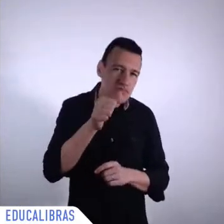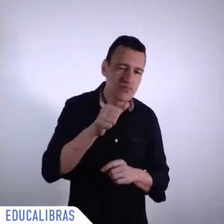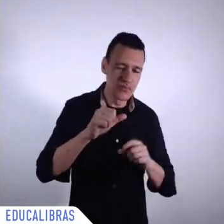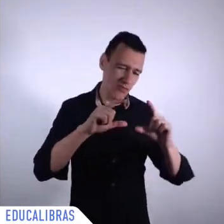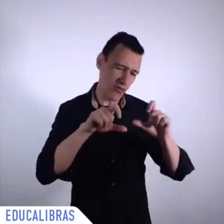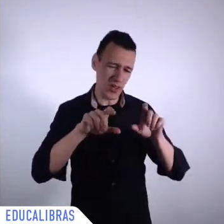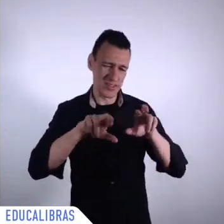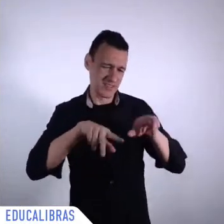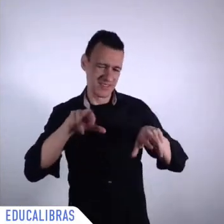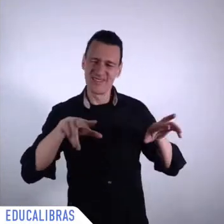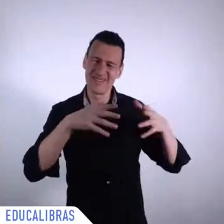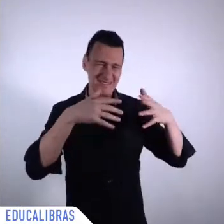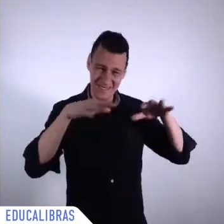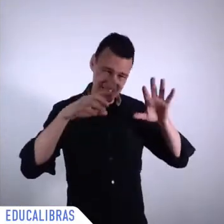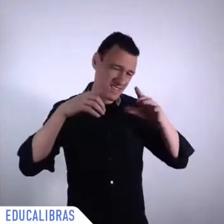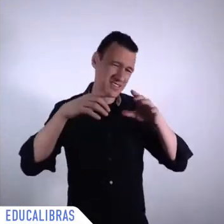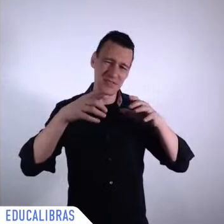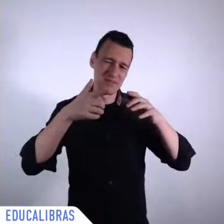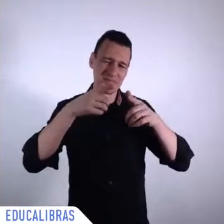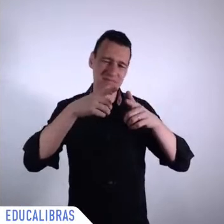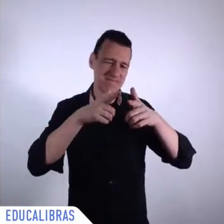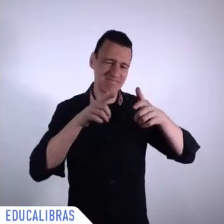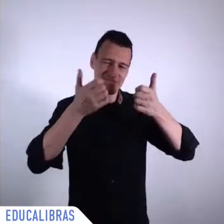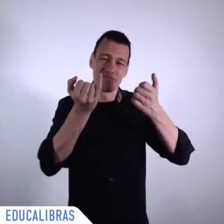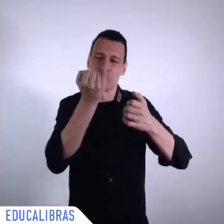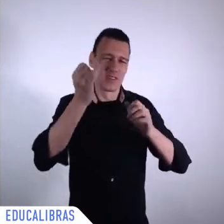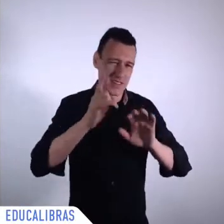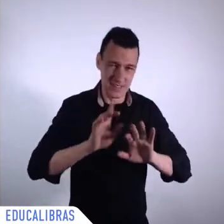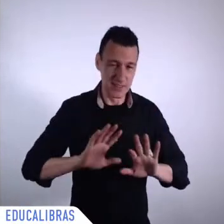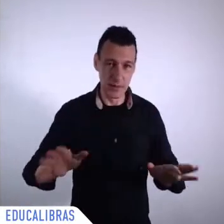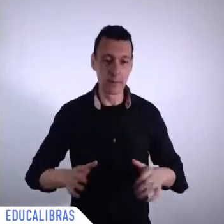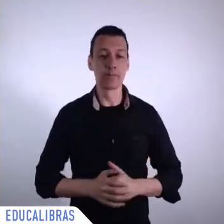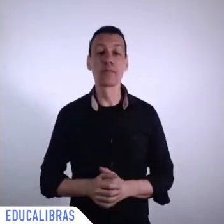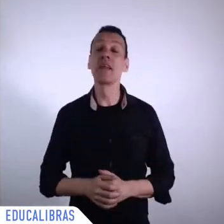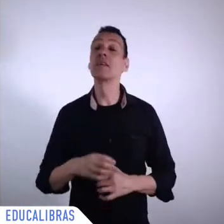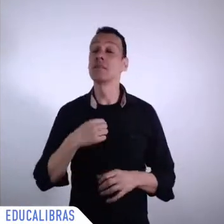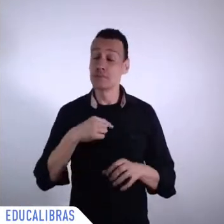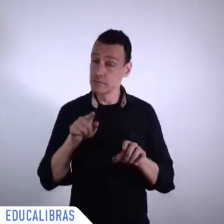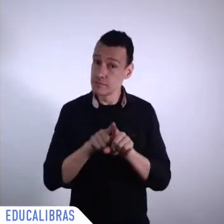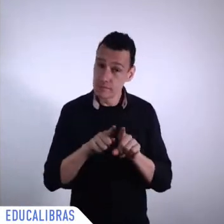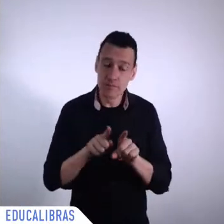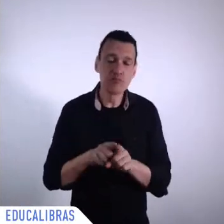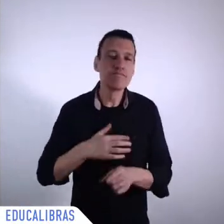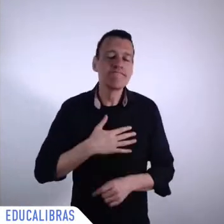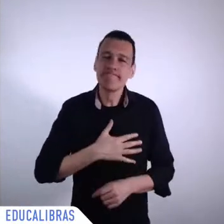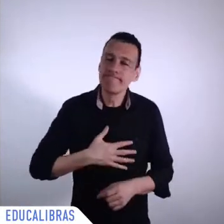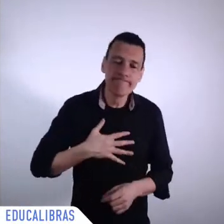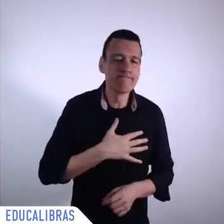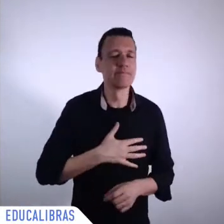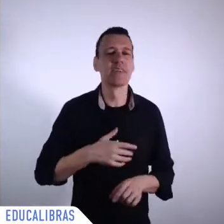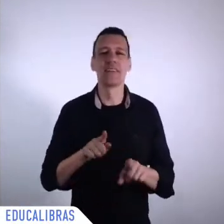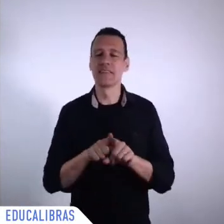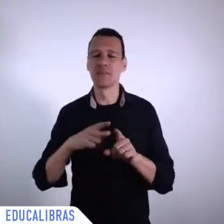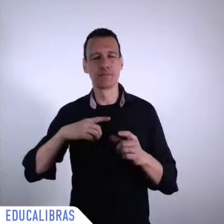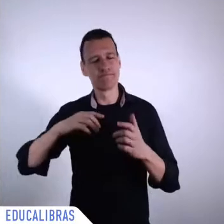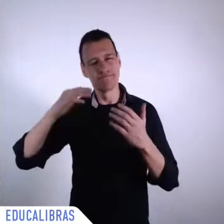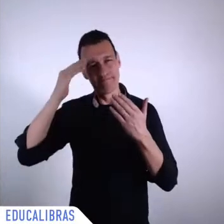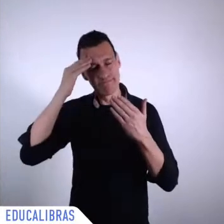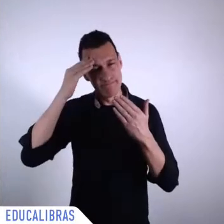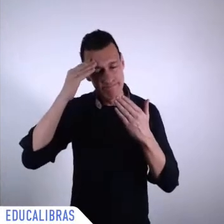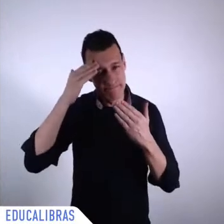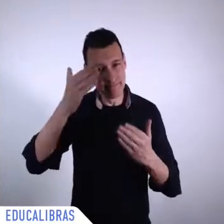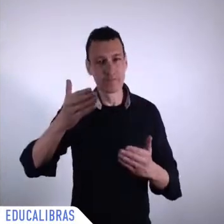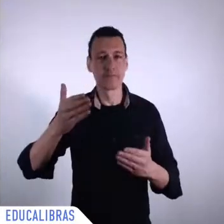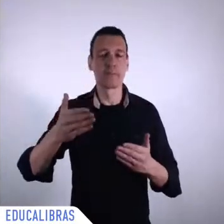also pleased and actually grateful that you have this conference Pour le Brésil. I know it's an initiative by